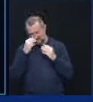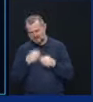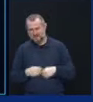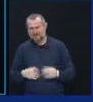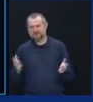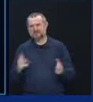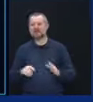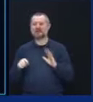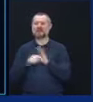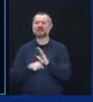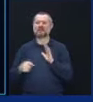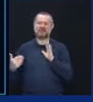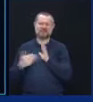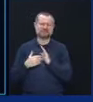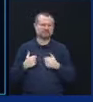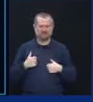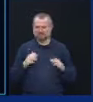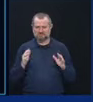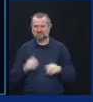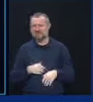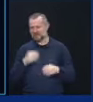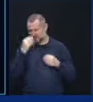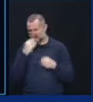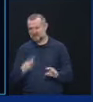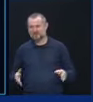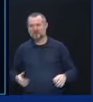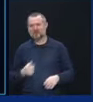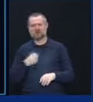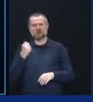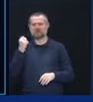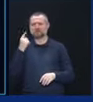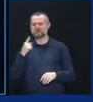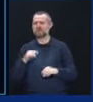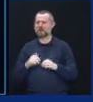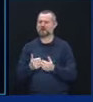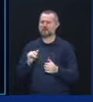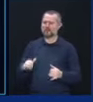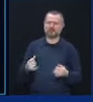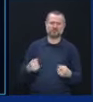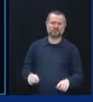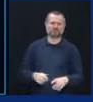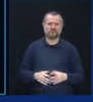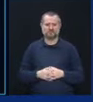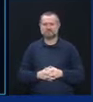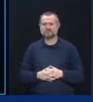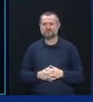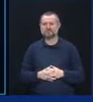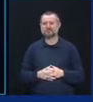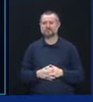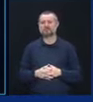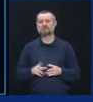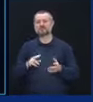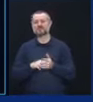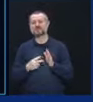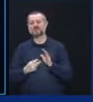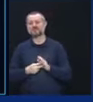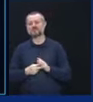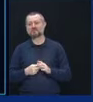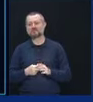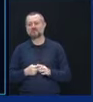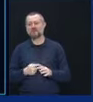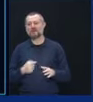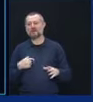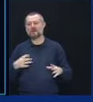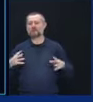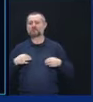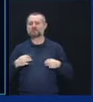I get politics. I agreed to this nasty business